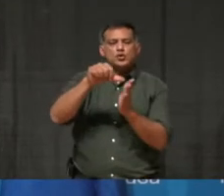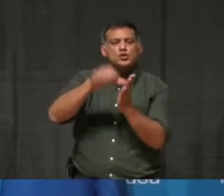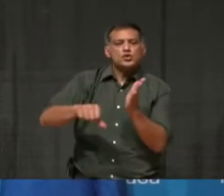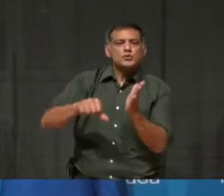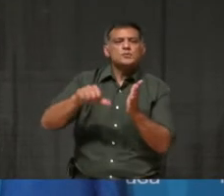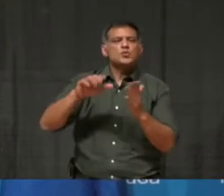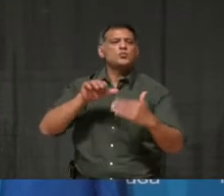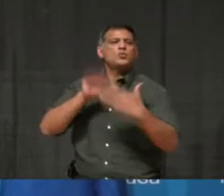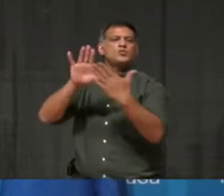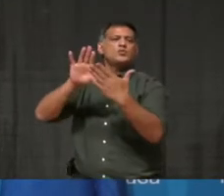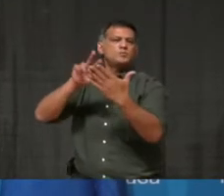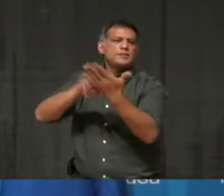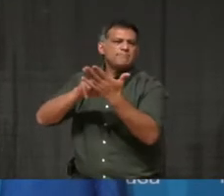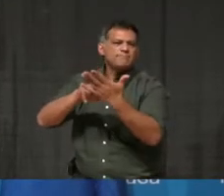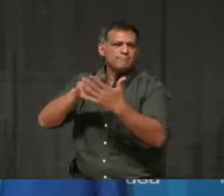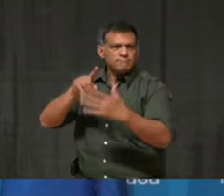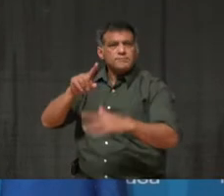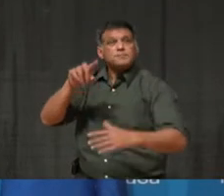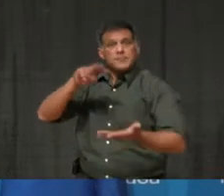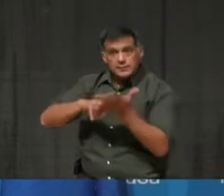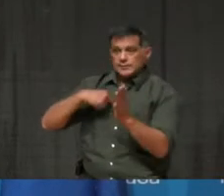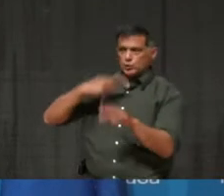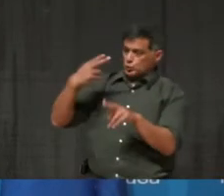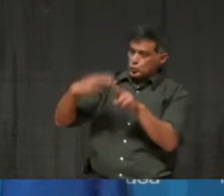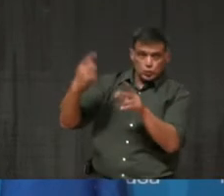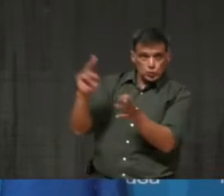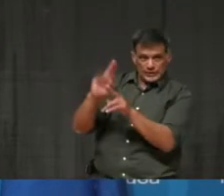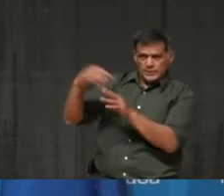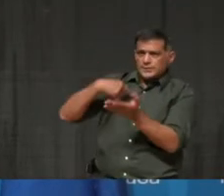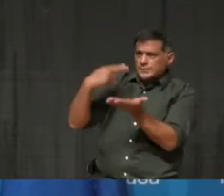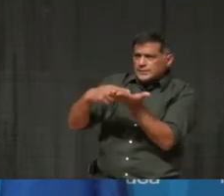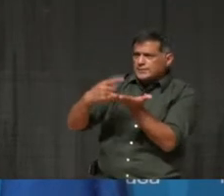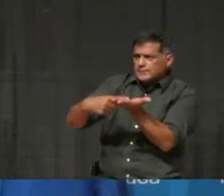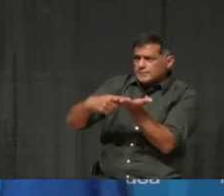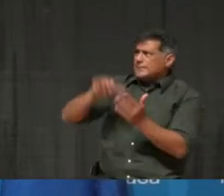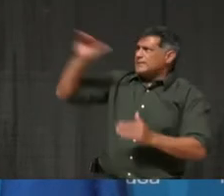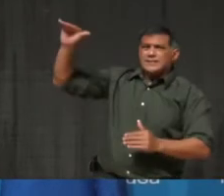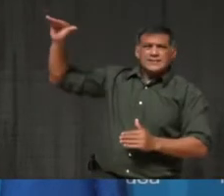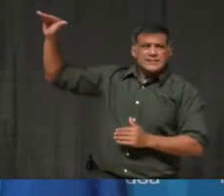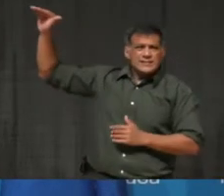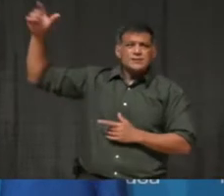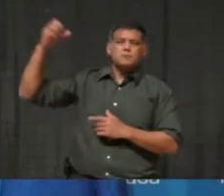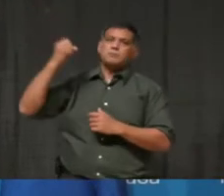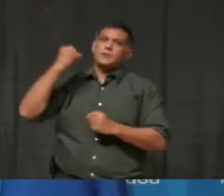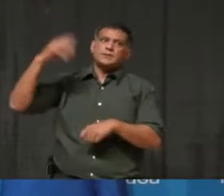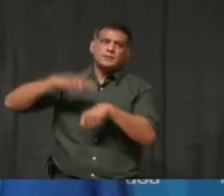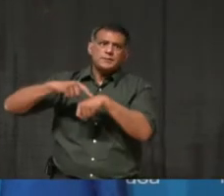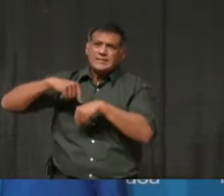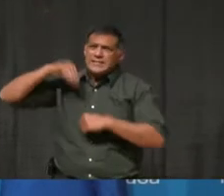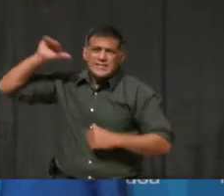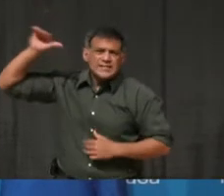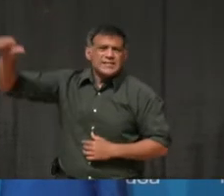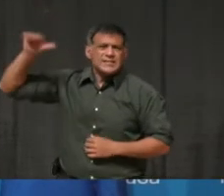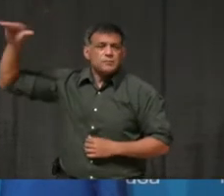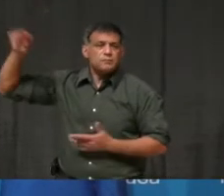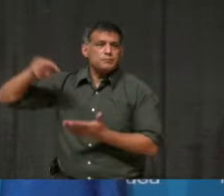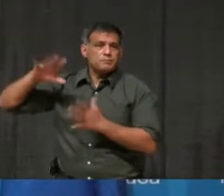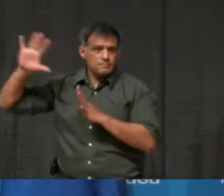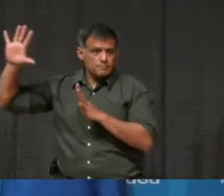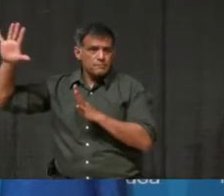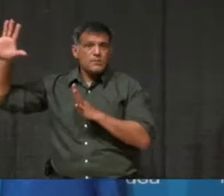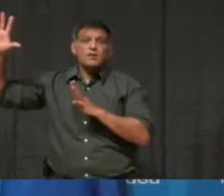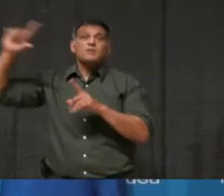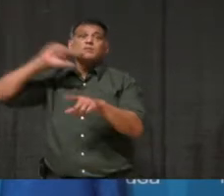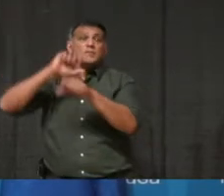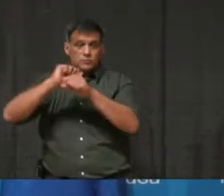our Medical Officer of Health, and with the Premier numerous times. But in order for this to happen, we all need to continue doing